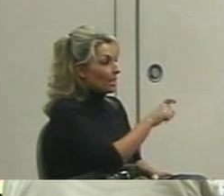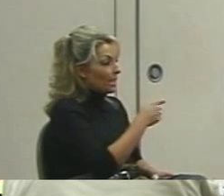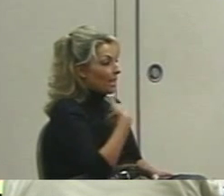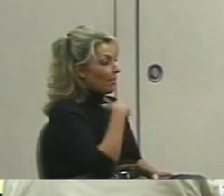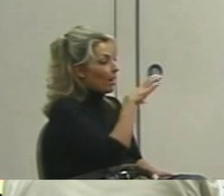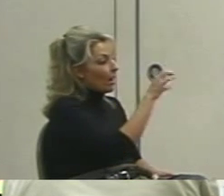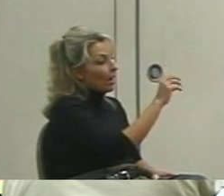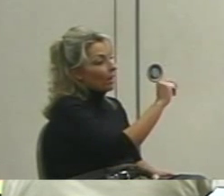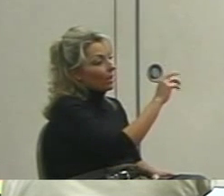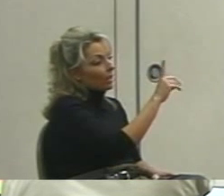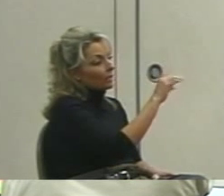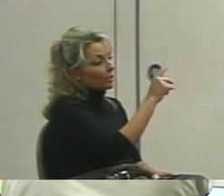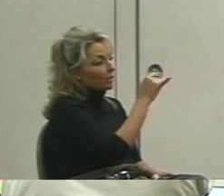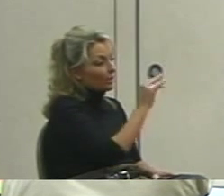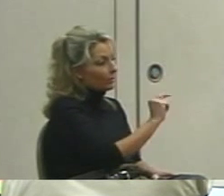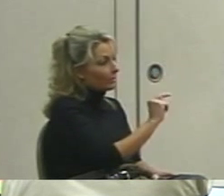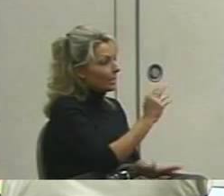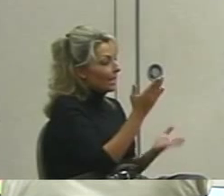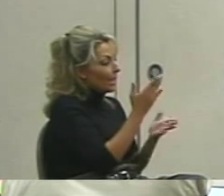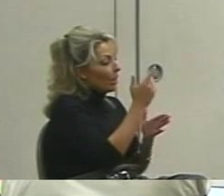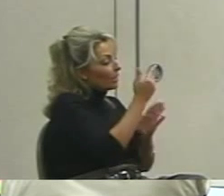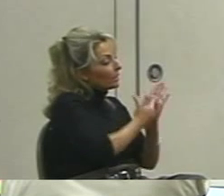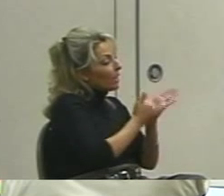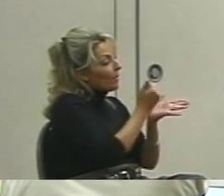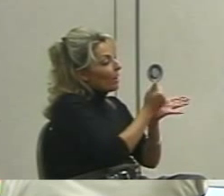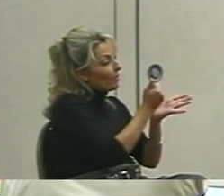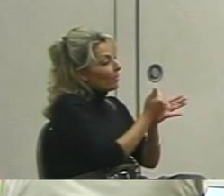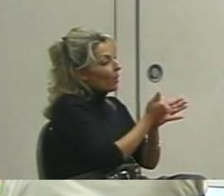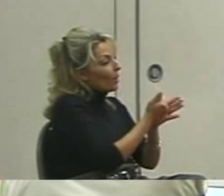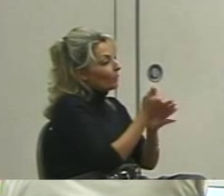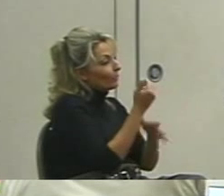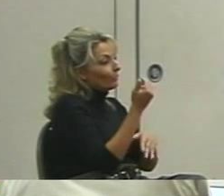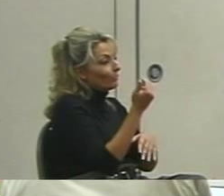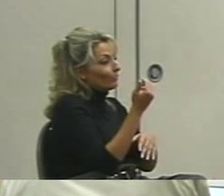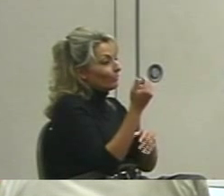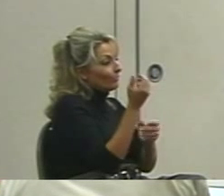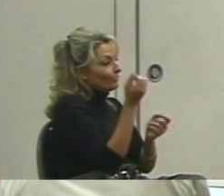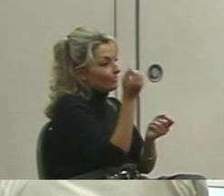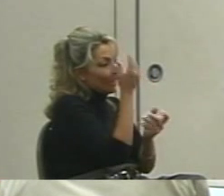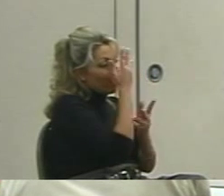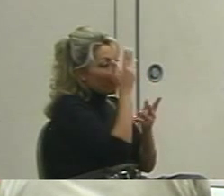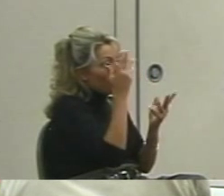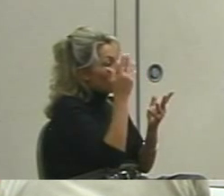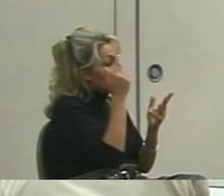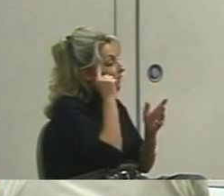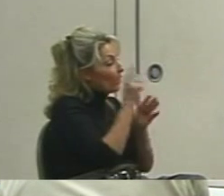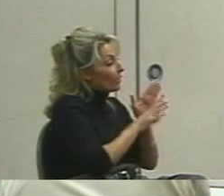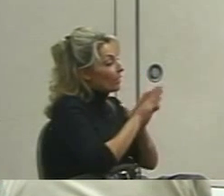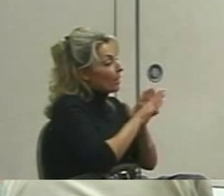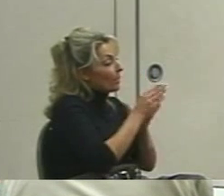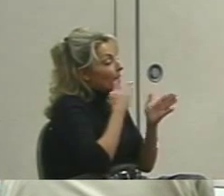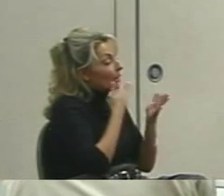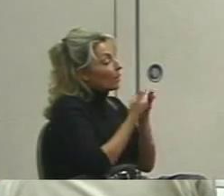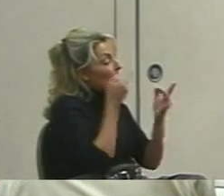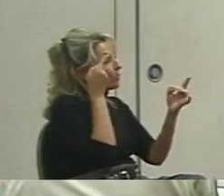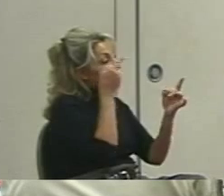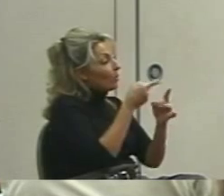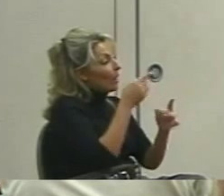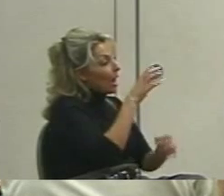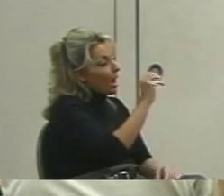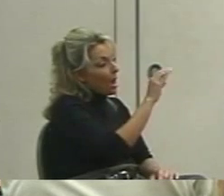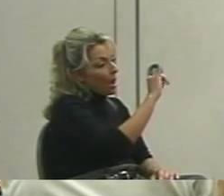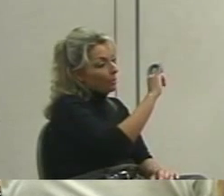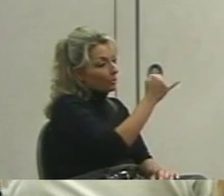condition. Here are some helpful hints for building good objectives. The main